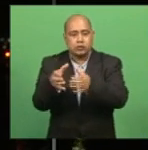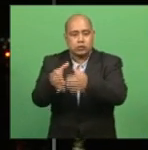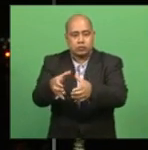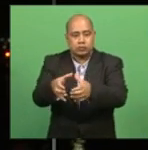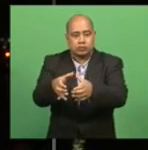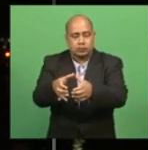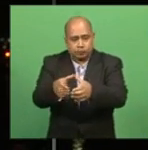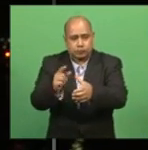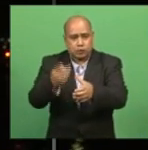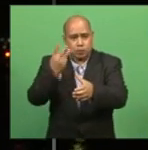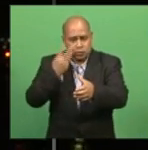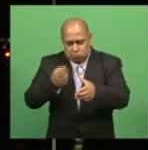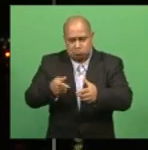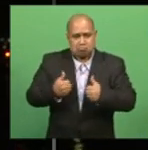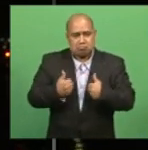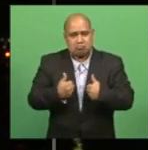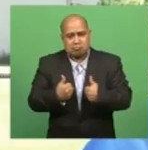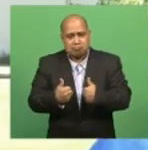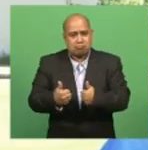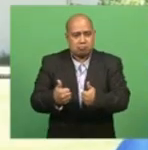Ritika Pratap with the details.